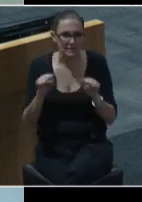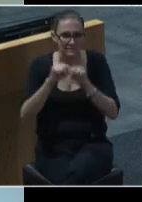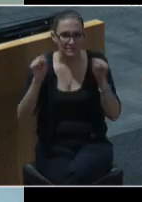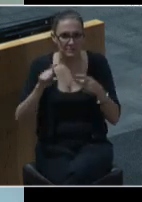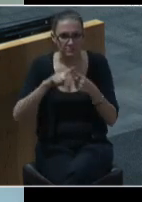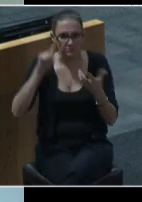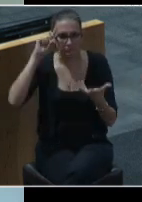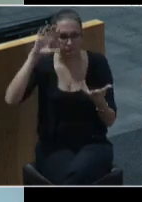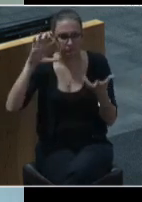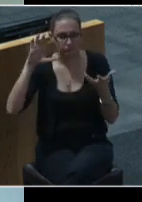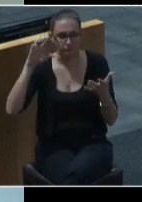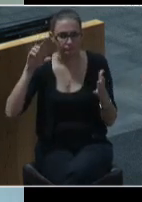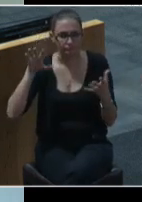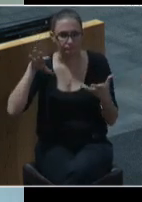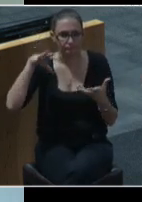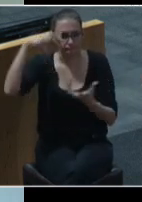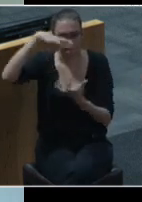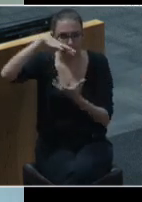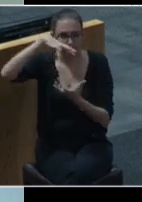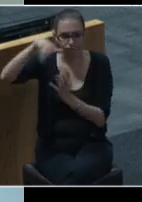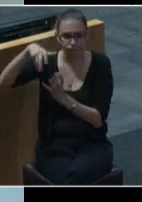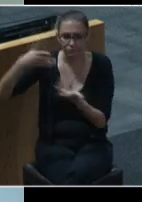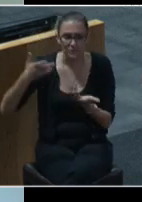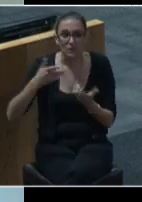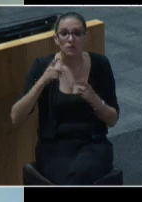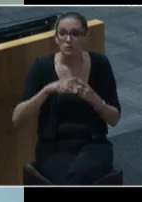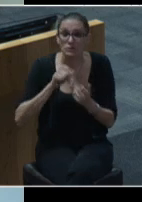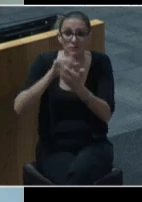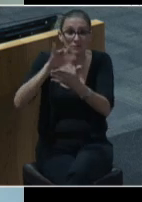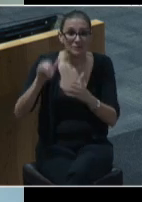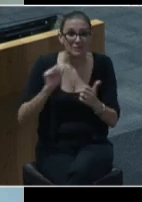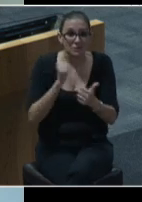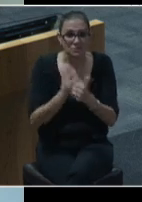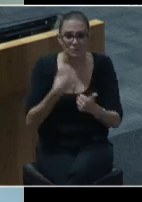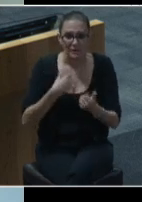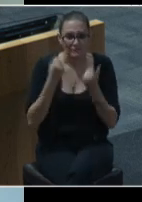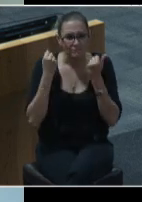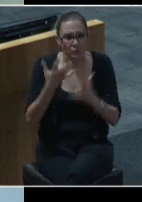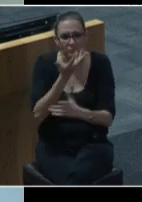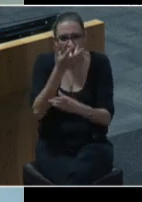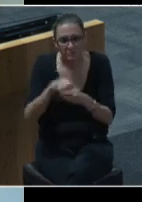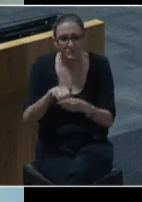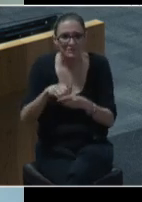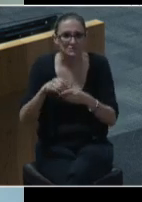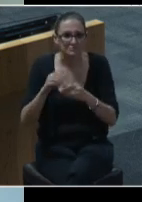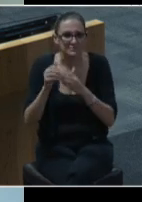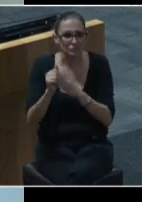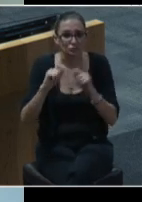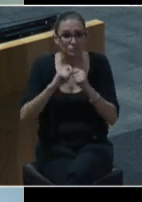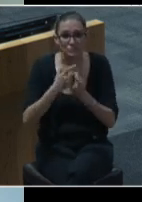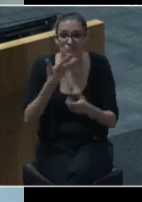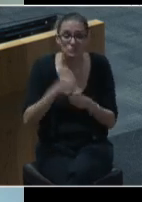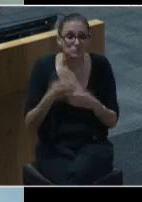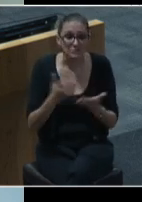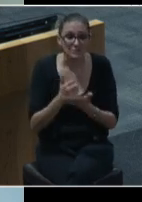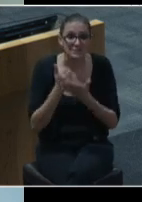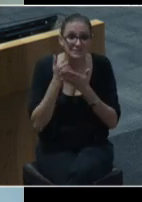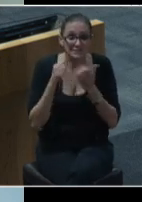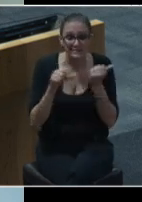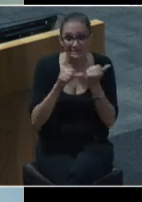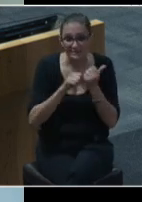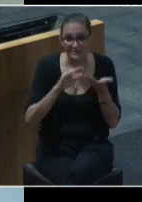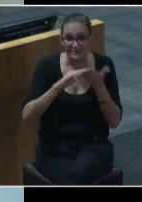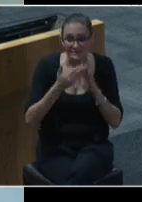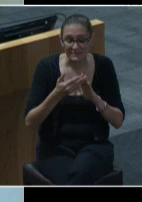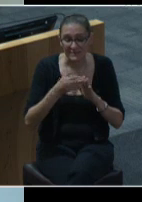To tackle this challenge, the City Manager has assembled a multidisciplinary leadership team, which includes Assistant City Managers